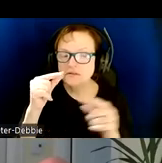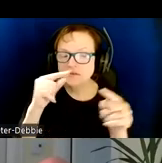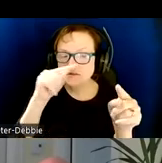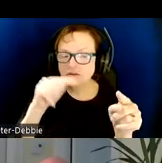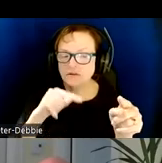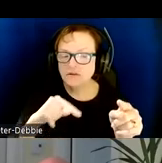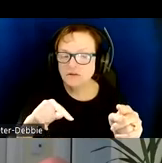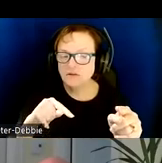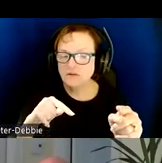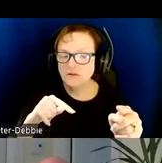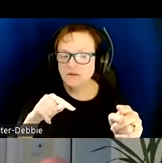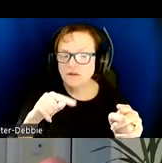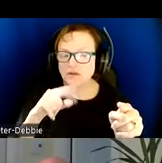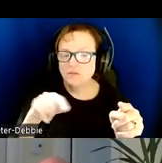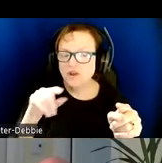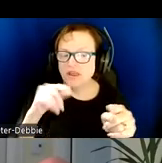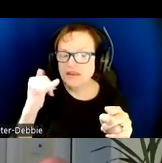Bloor Young, yellow and green line.